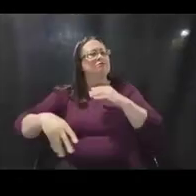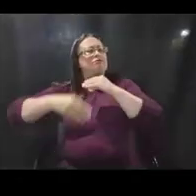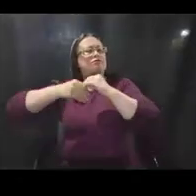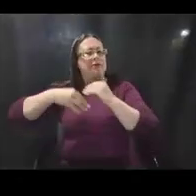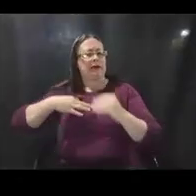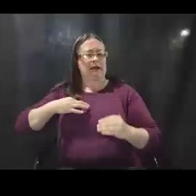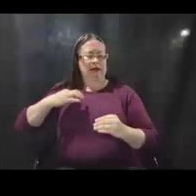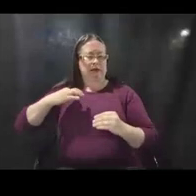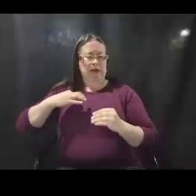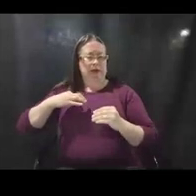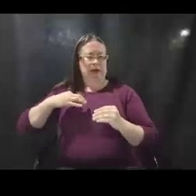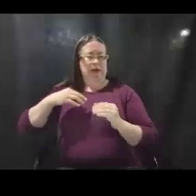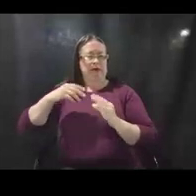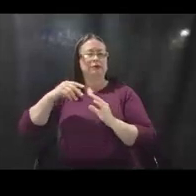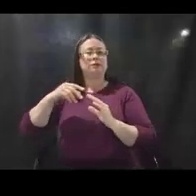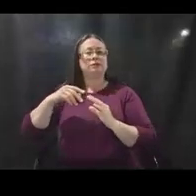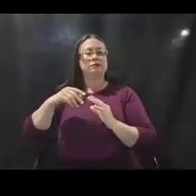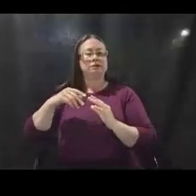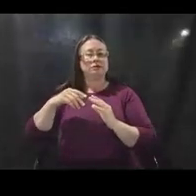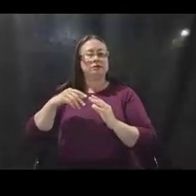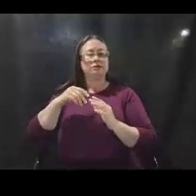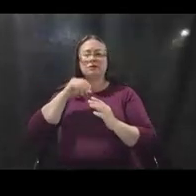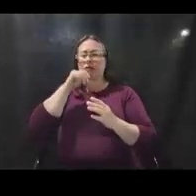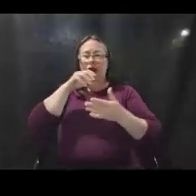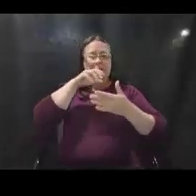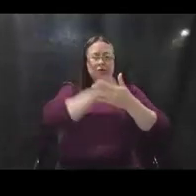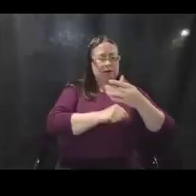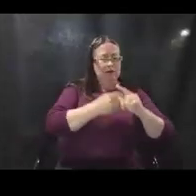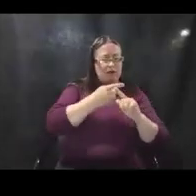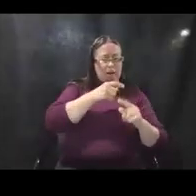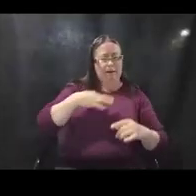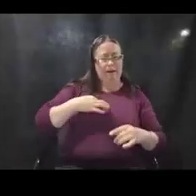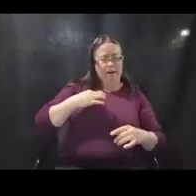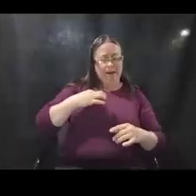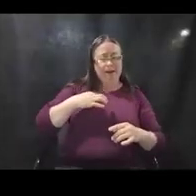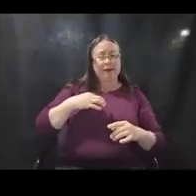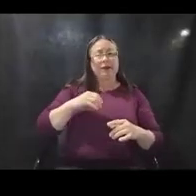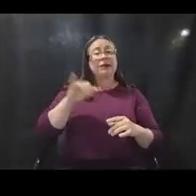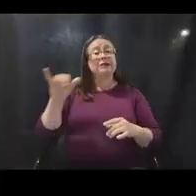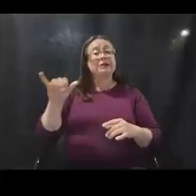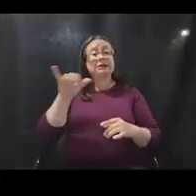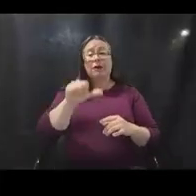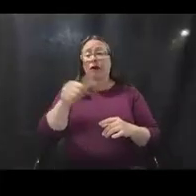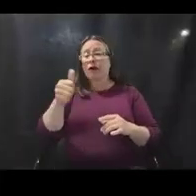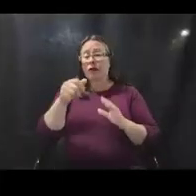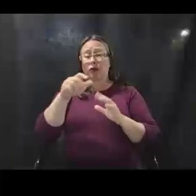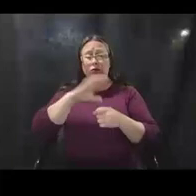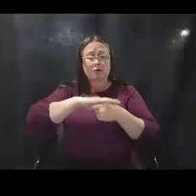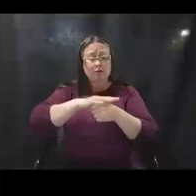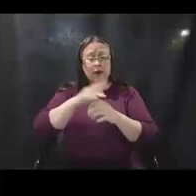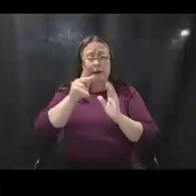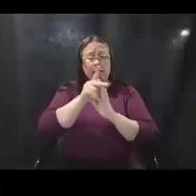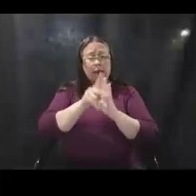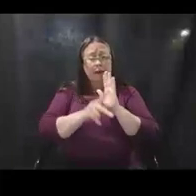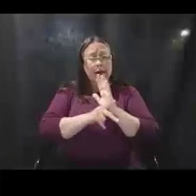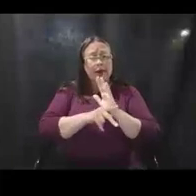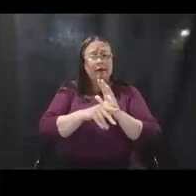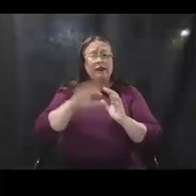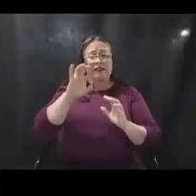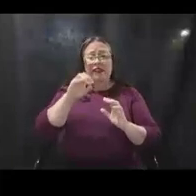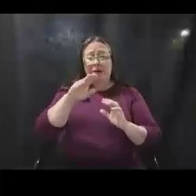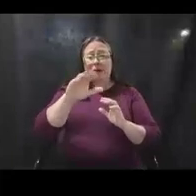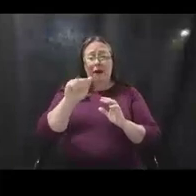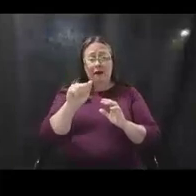of eligibility under COVID-19, not necessarily subtracting from it. And like the other COVID policies, the FEMA is funding the entire